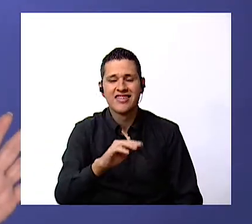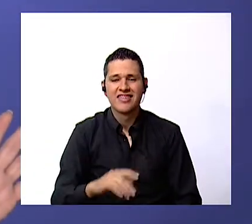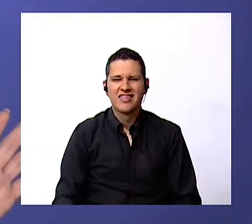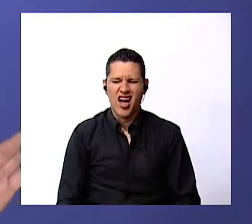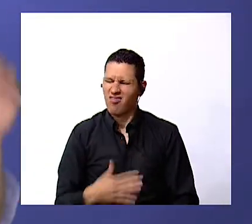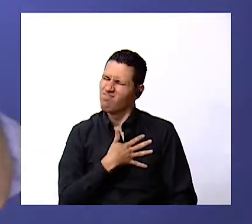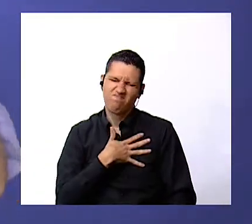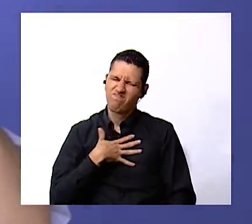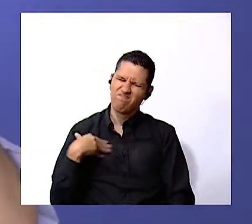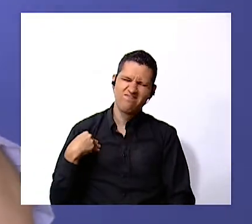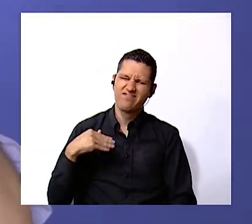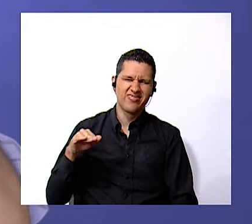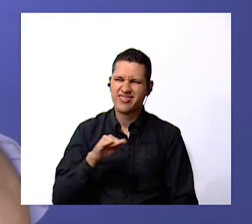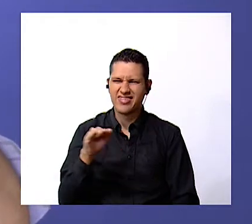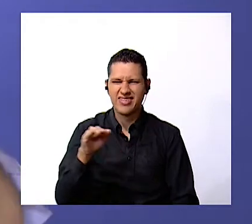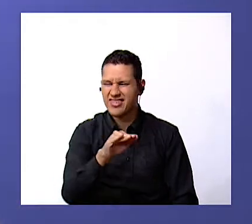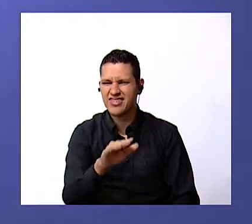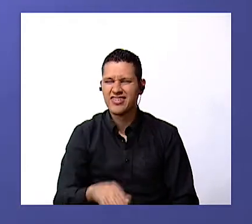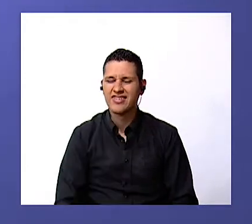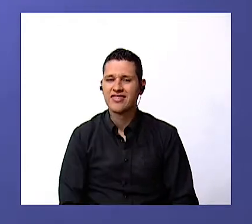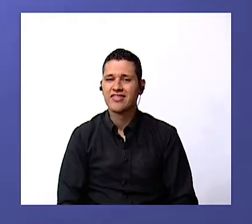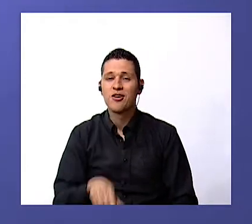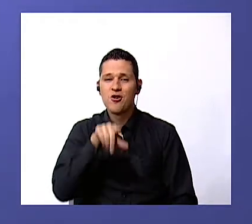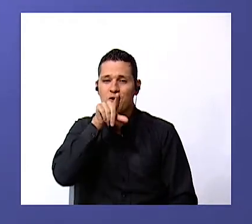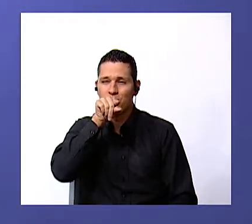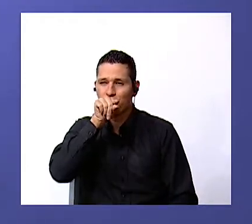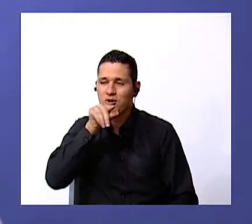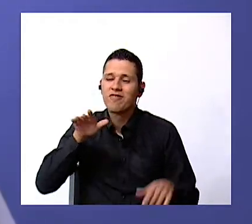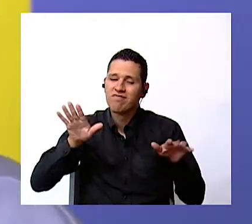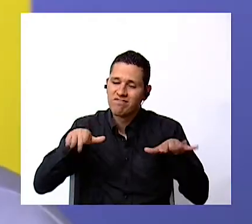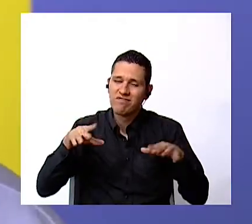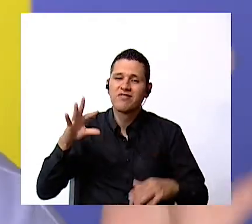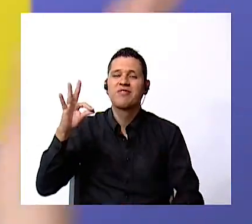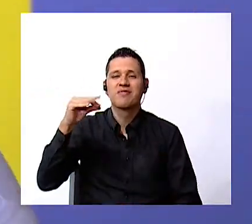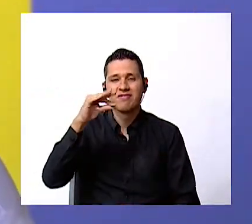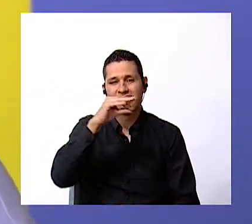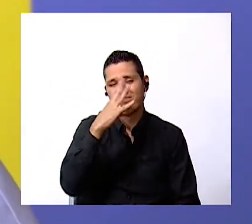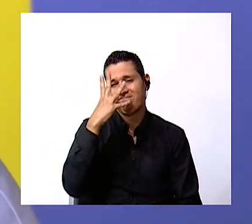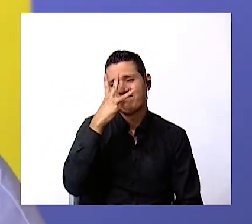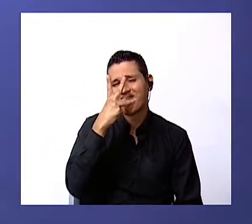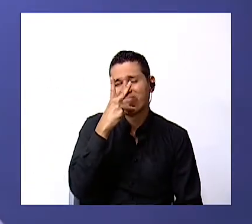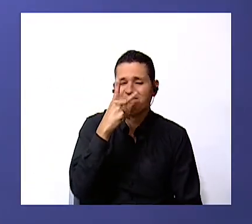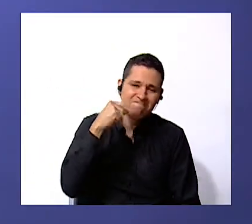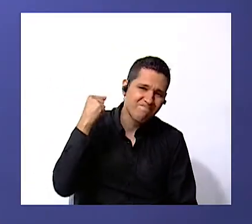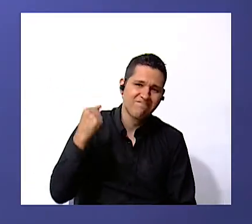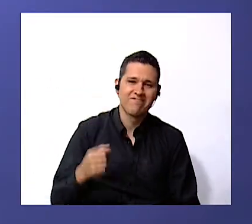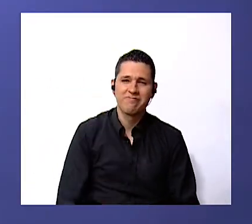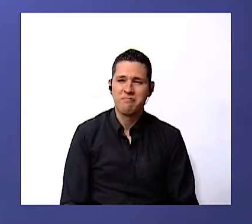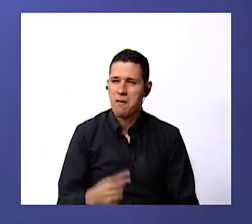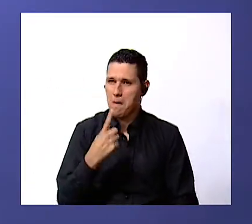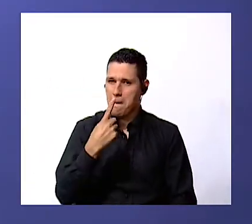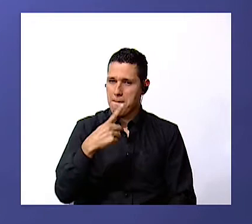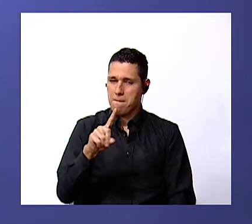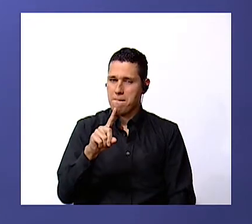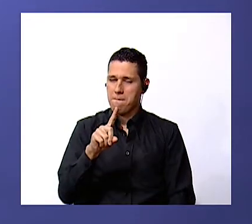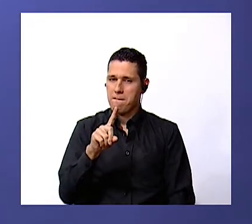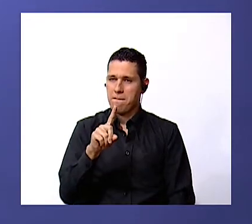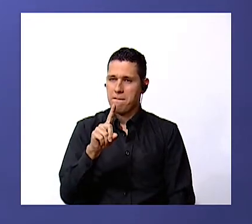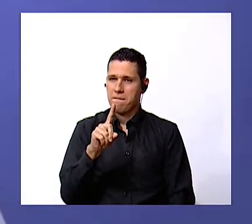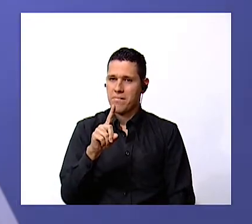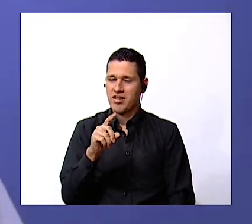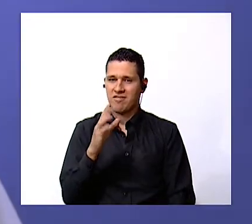snakes the birds and butterflies are beautiful but not the ants